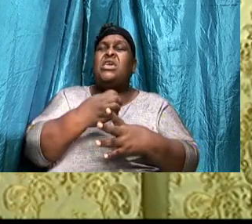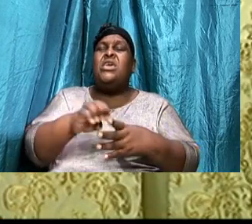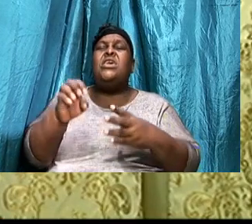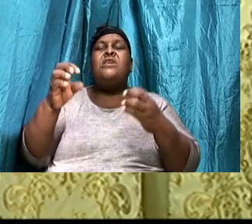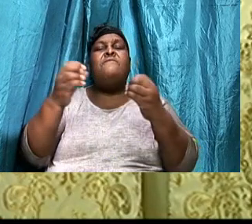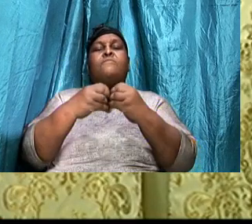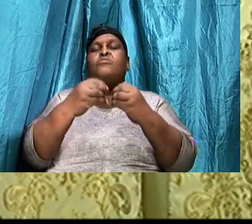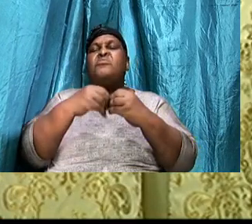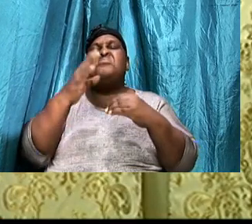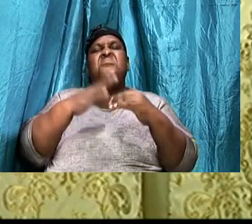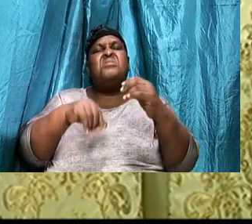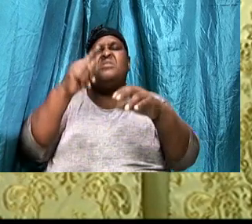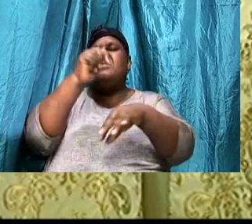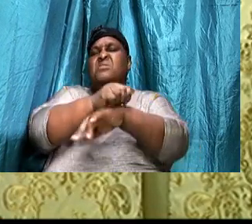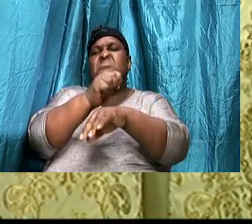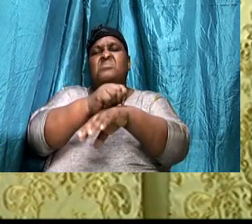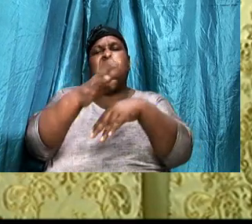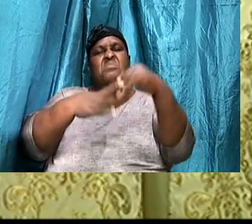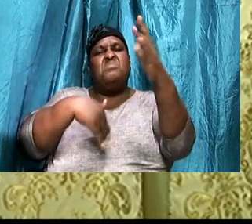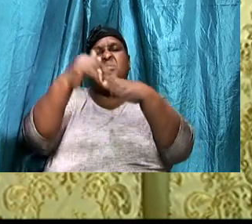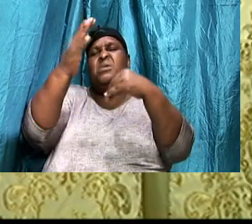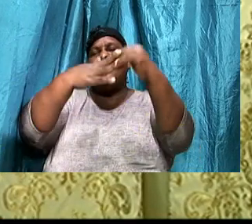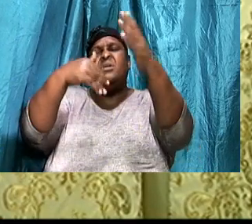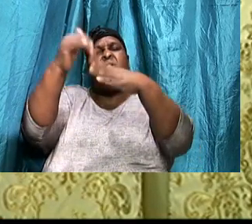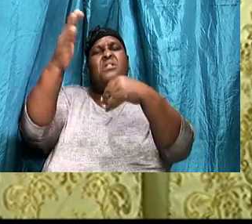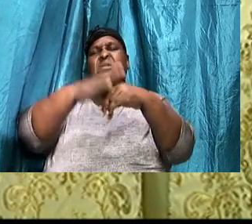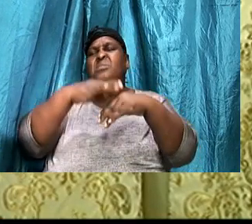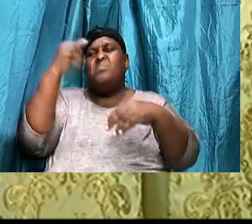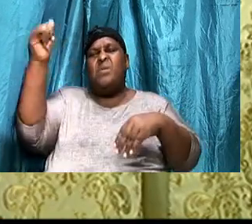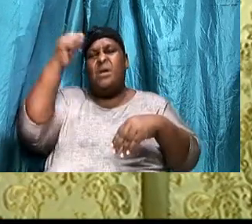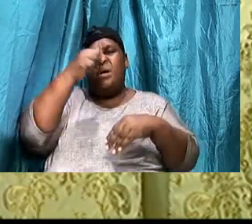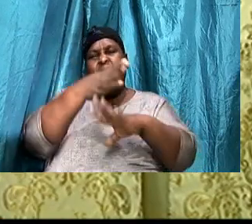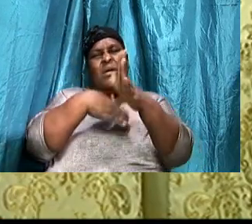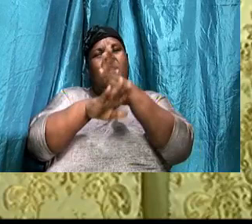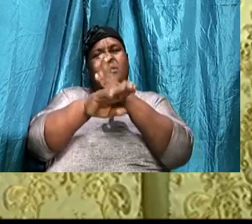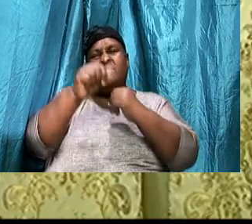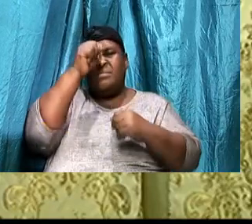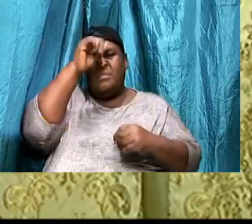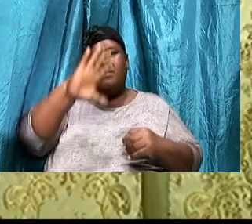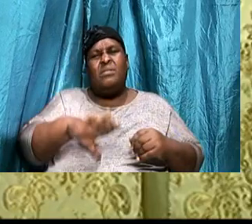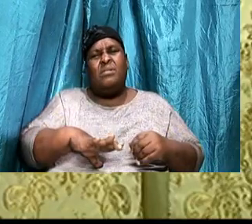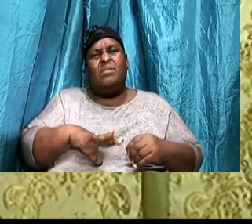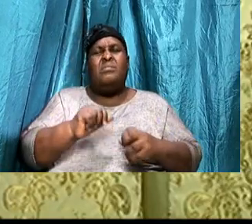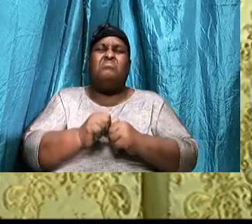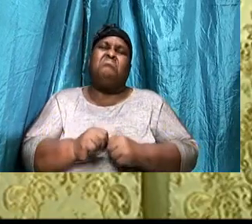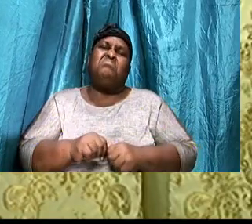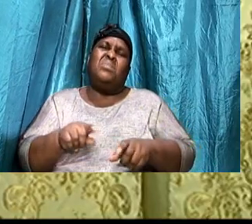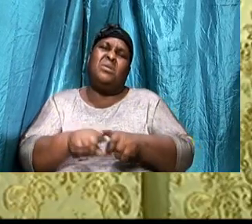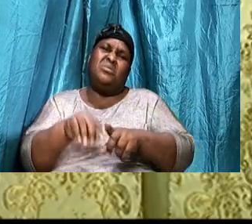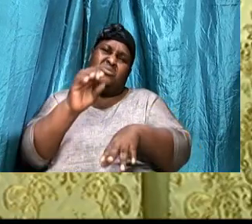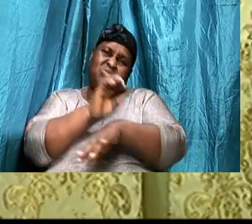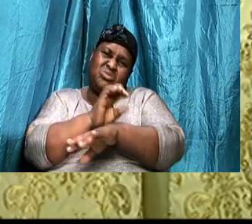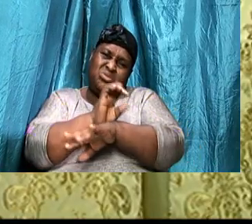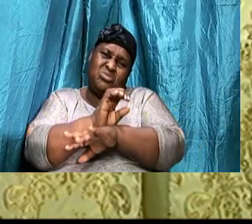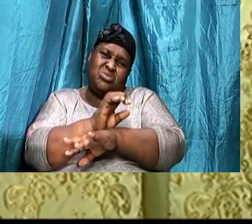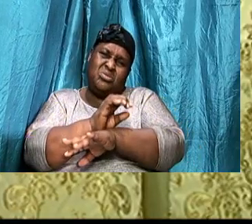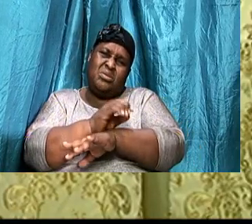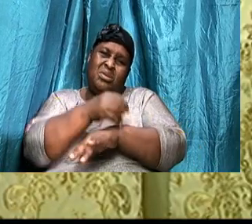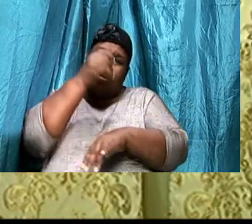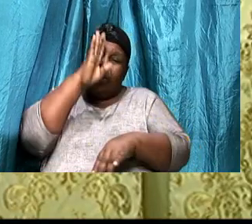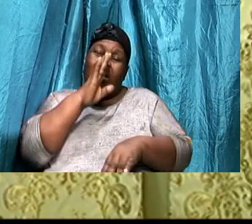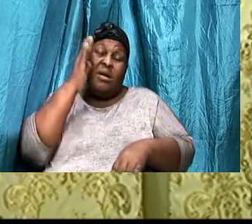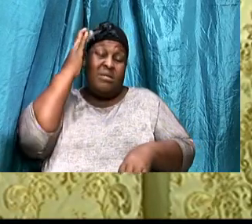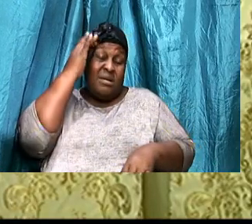the hand, Of men, Like the church, Of Corinth, Many Christians, Do not know today, That God considers,